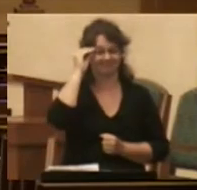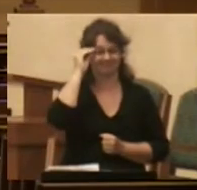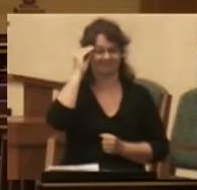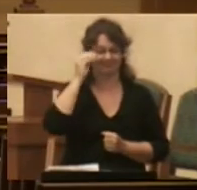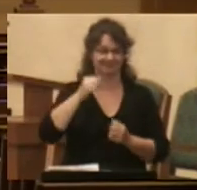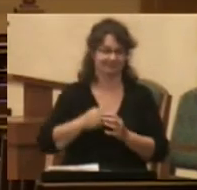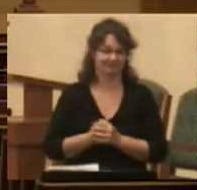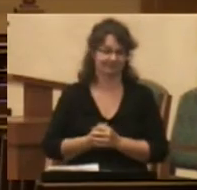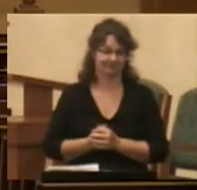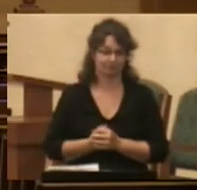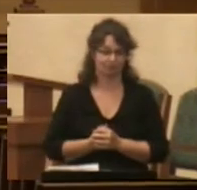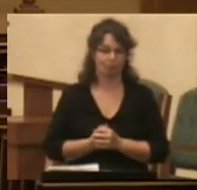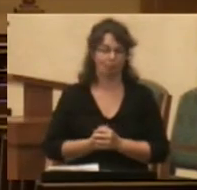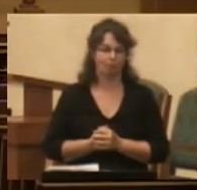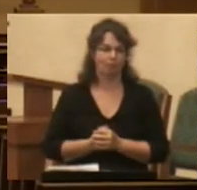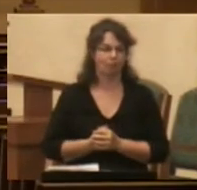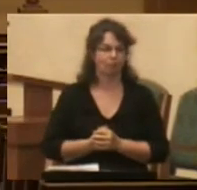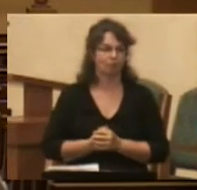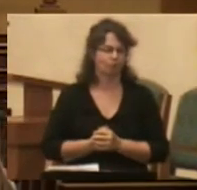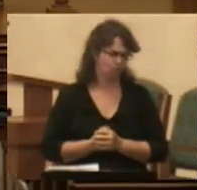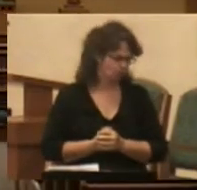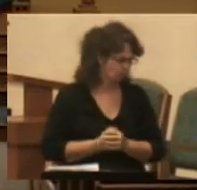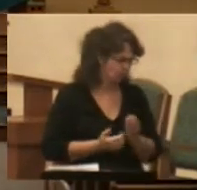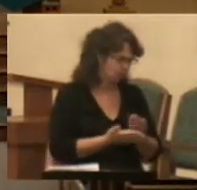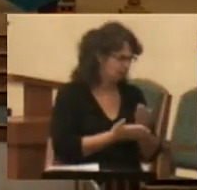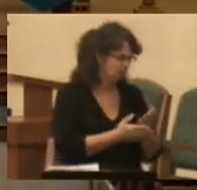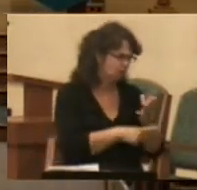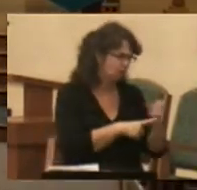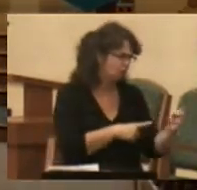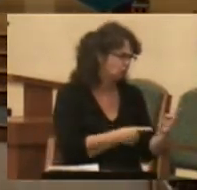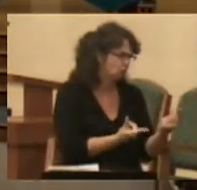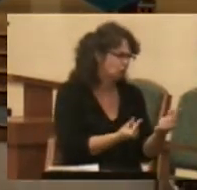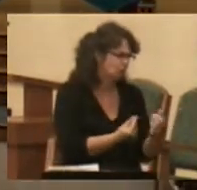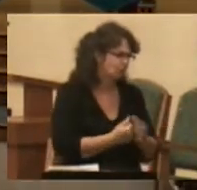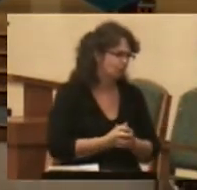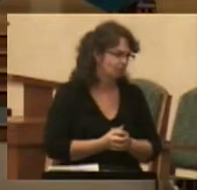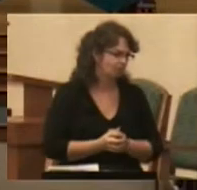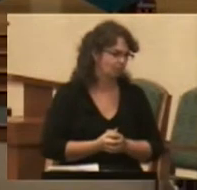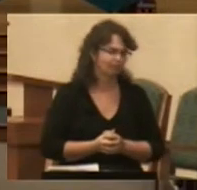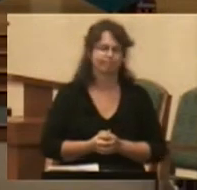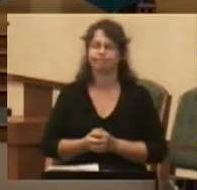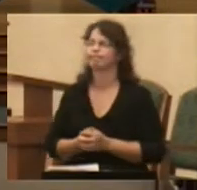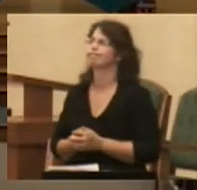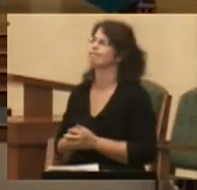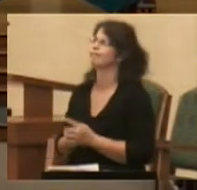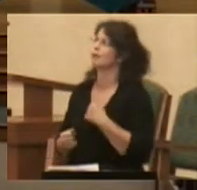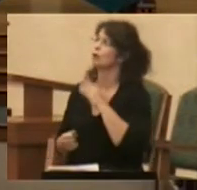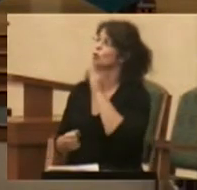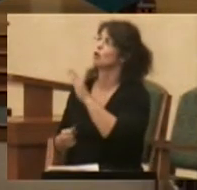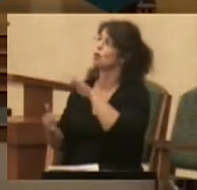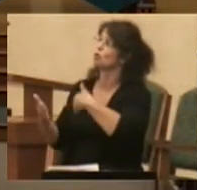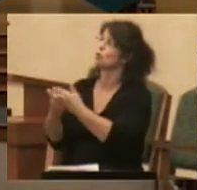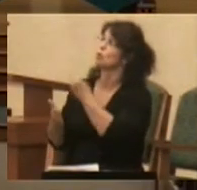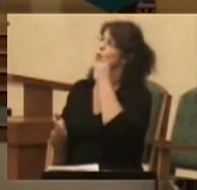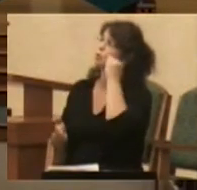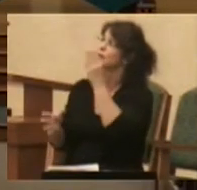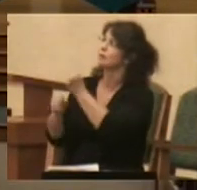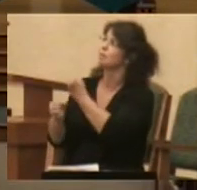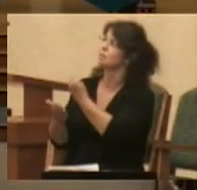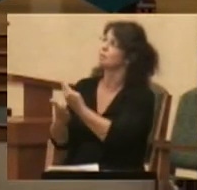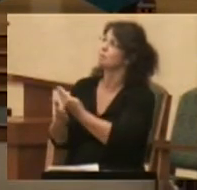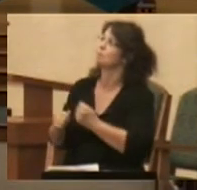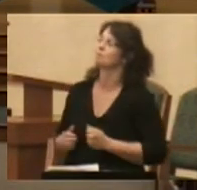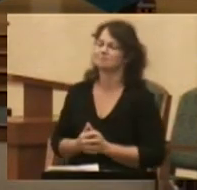He said well when you run out of money what are you going to do? Defiantly the boy said I will come home and I will get some money.